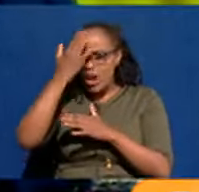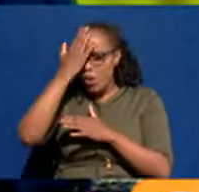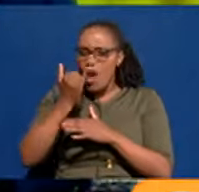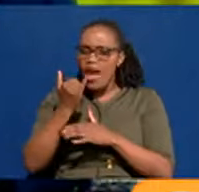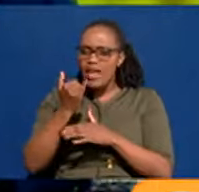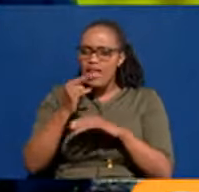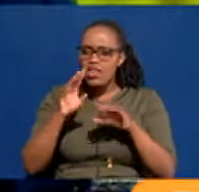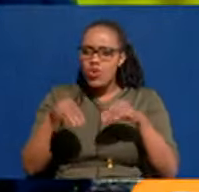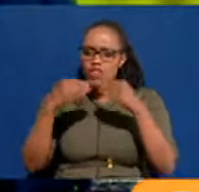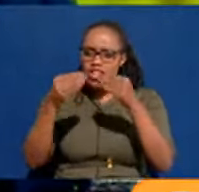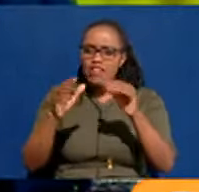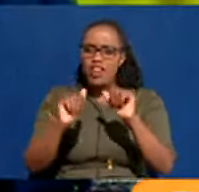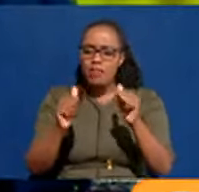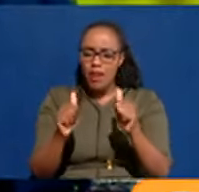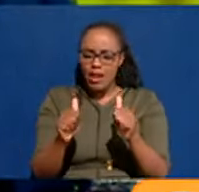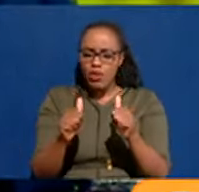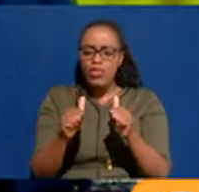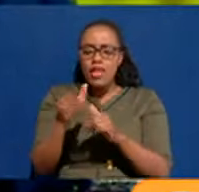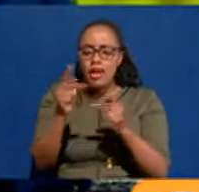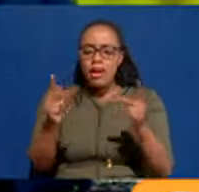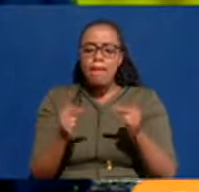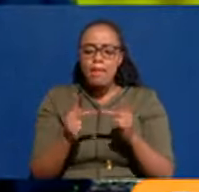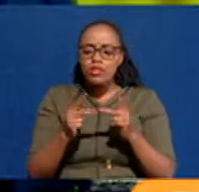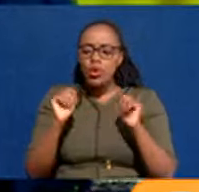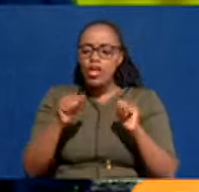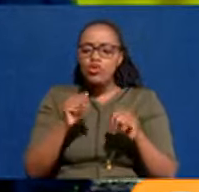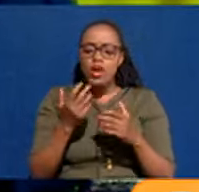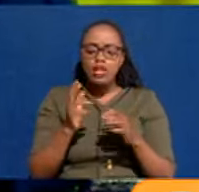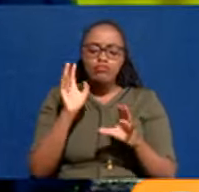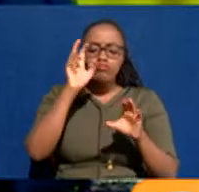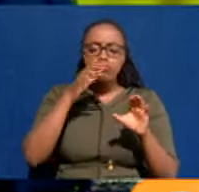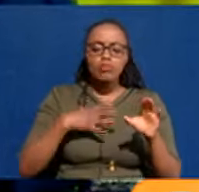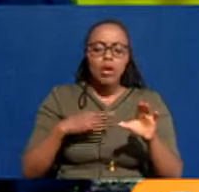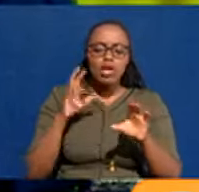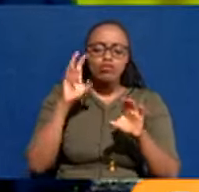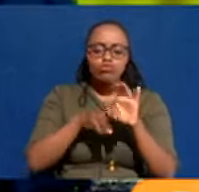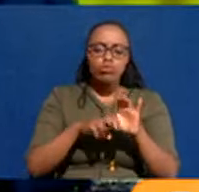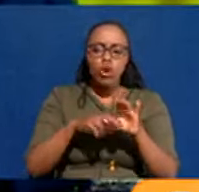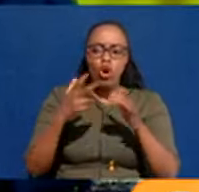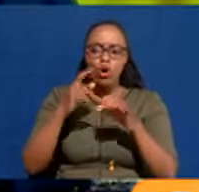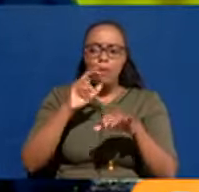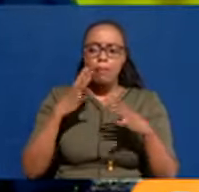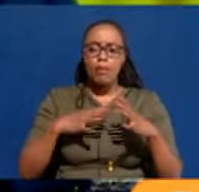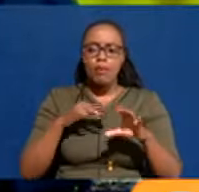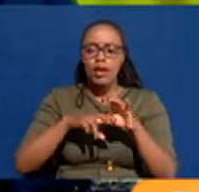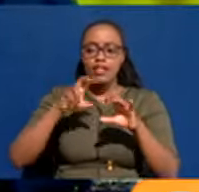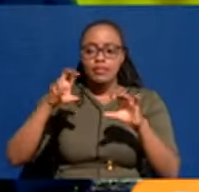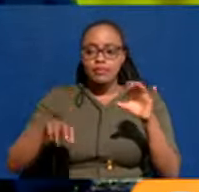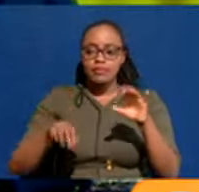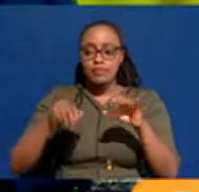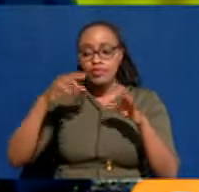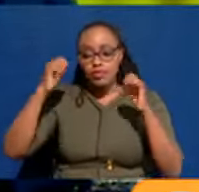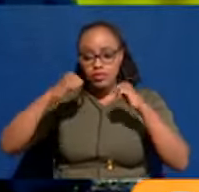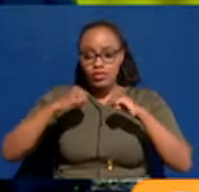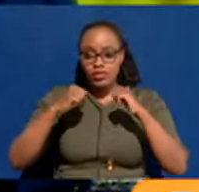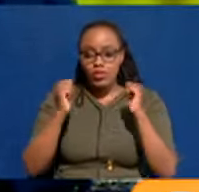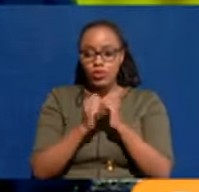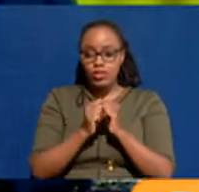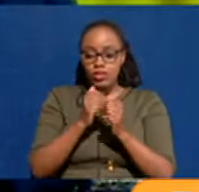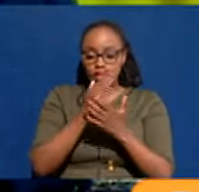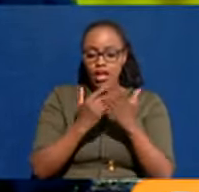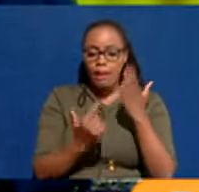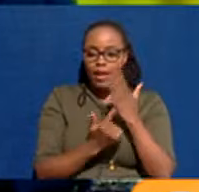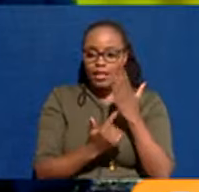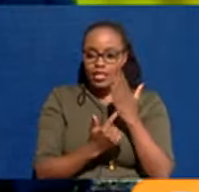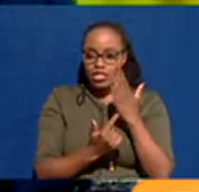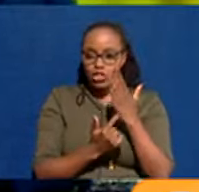yet we've not given you the place to pick and drop. And so that process has gone on very well. We've agreed even with Uber and some of the digital healing,